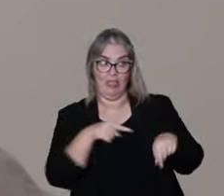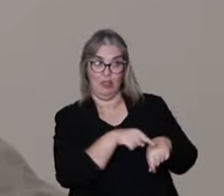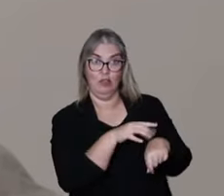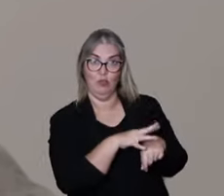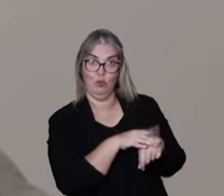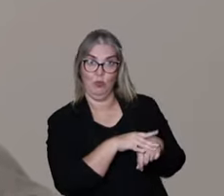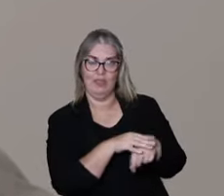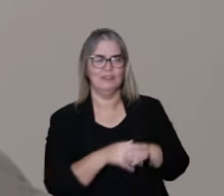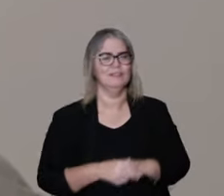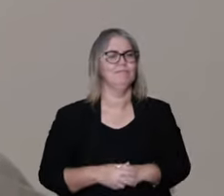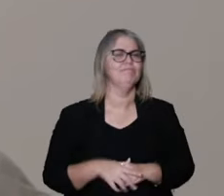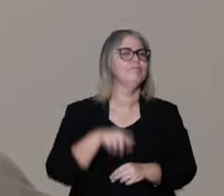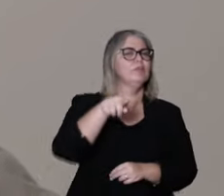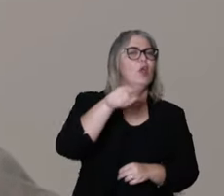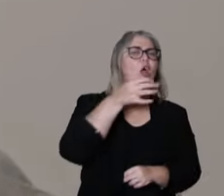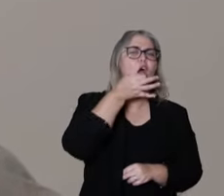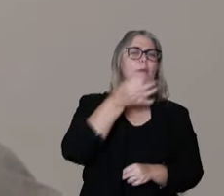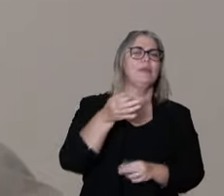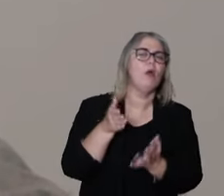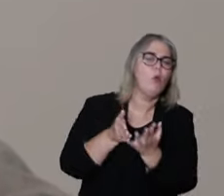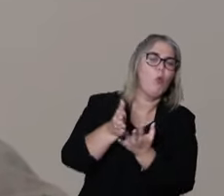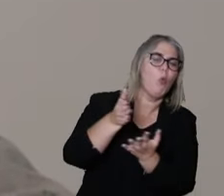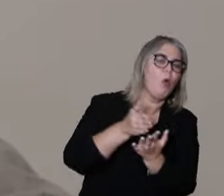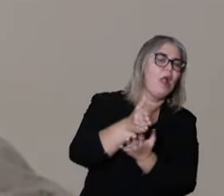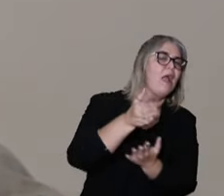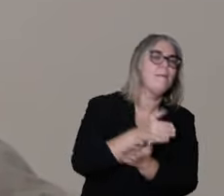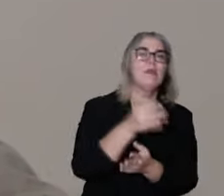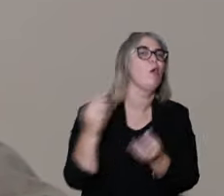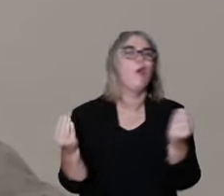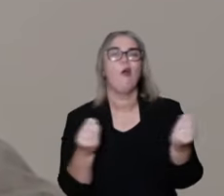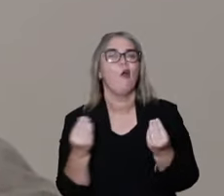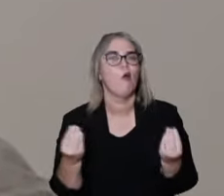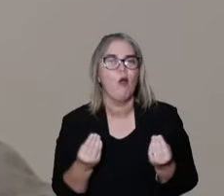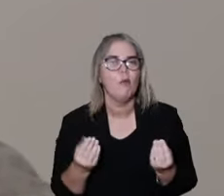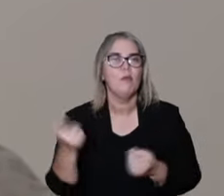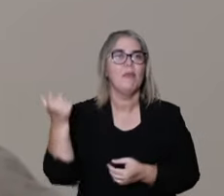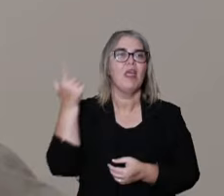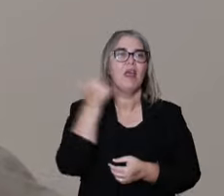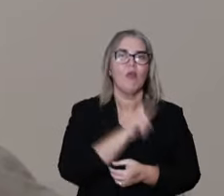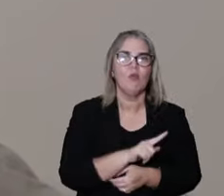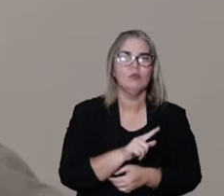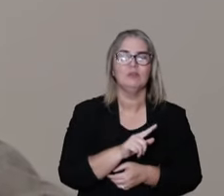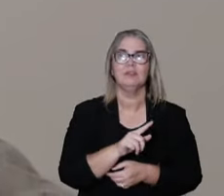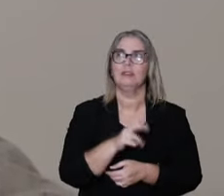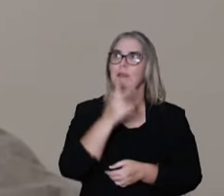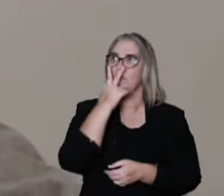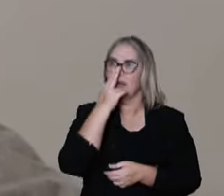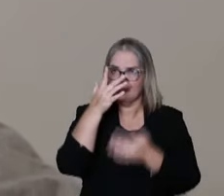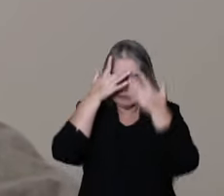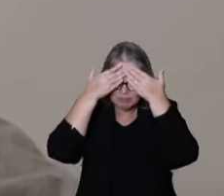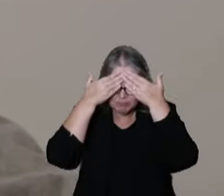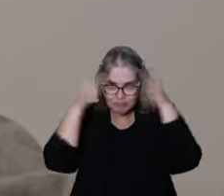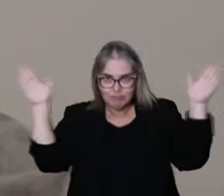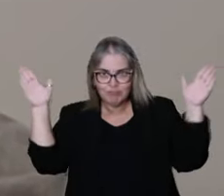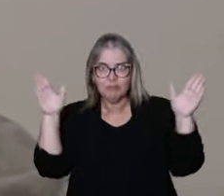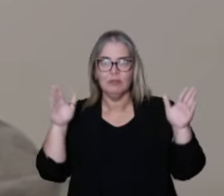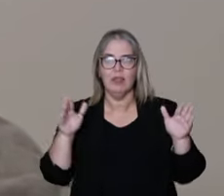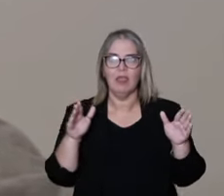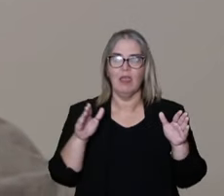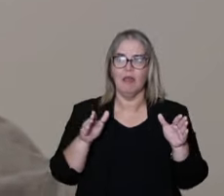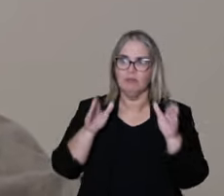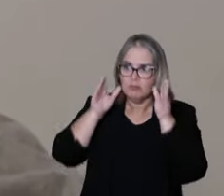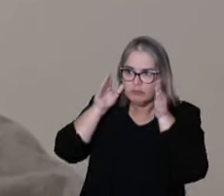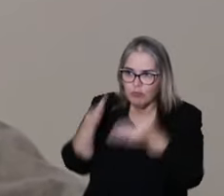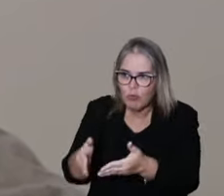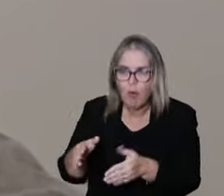disease. And in your opinion, what are the path to create this development and make this that we